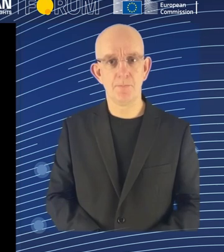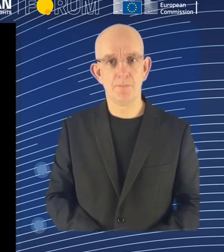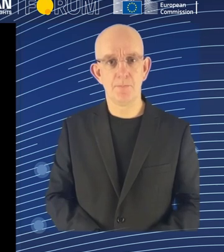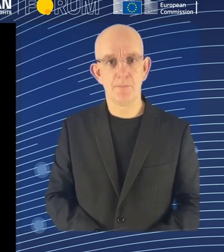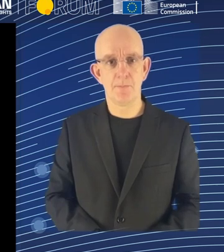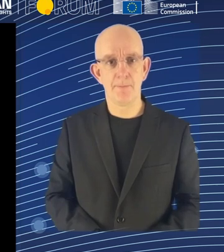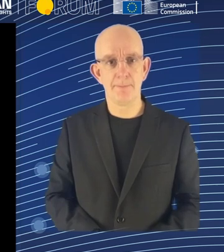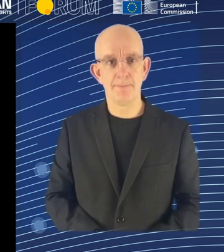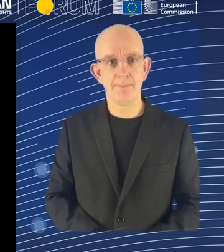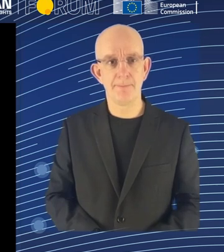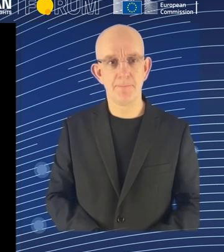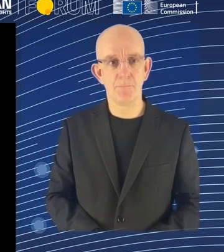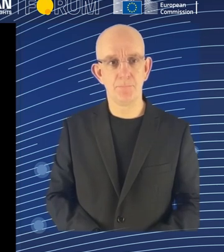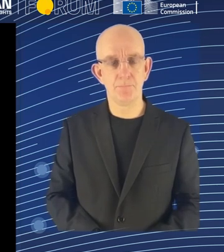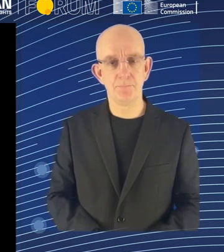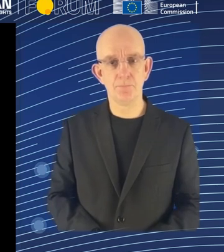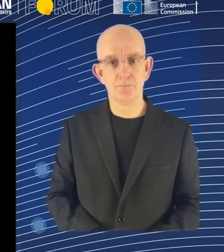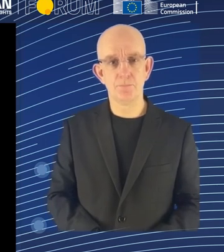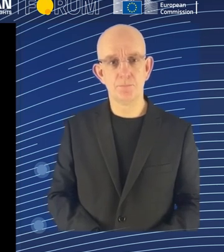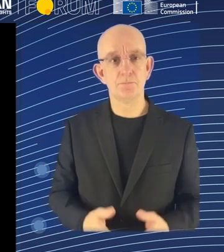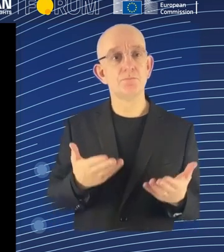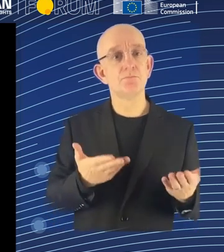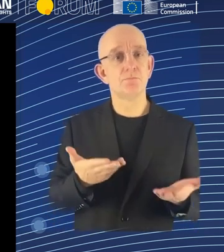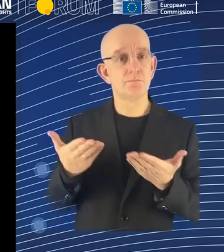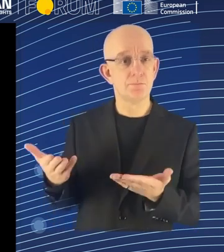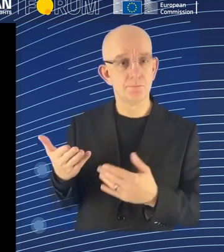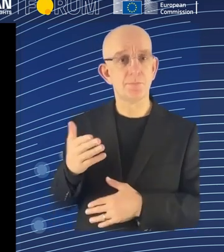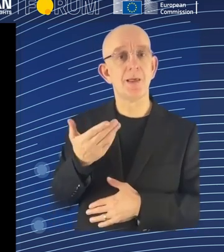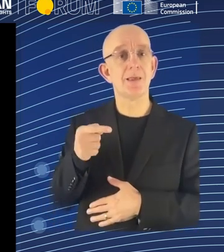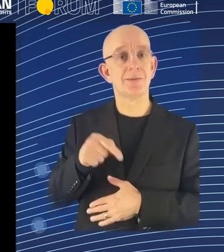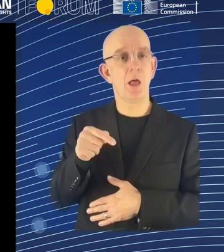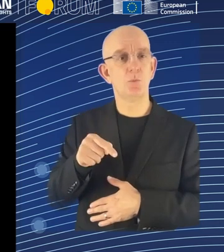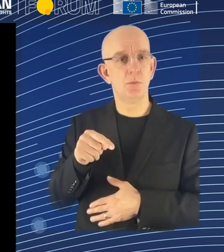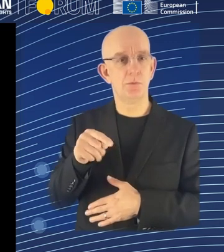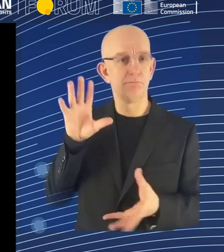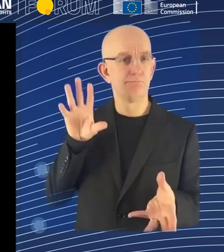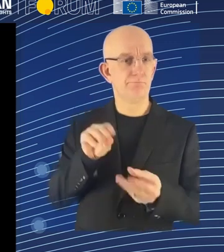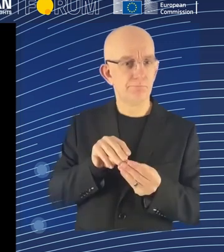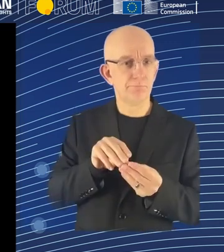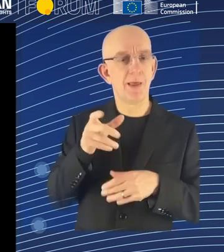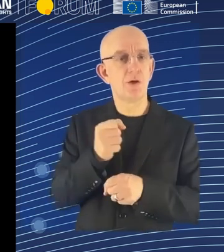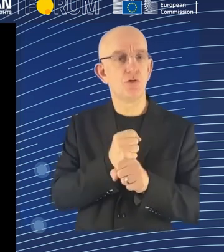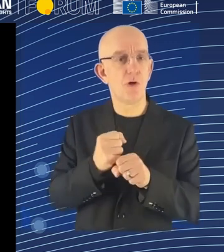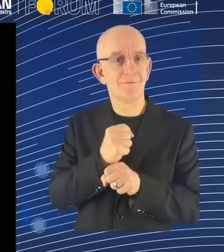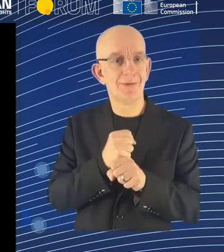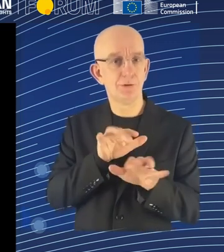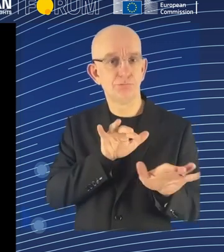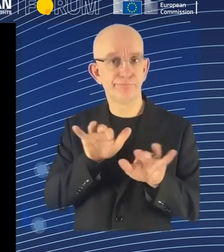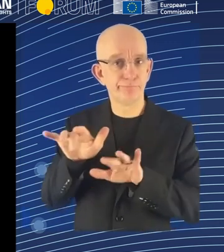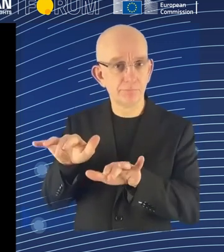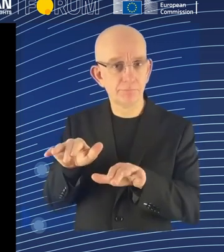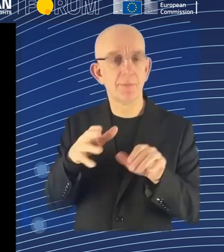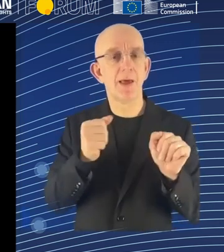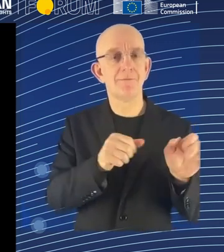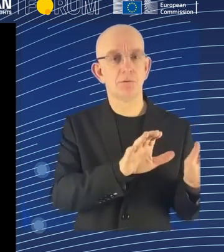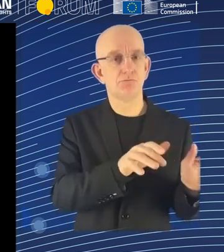first round of breakout sessions. Your personal program for the day is on your badge. There'll be three rounds of breakout sessions, as